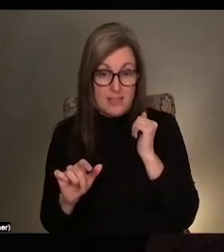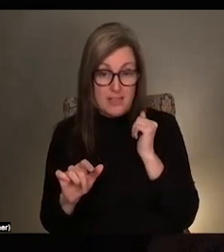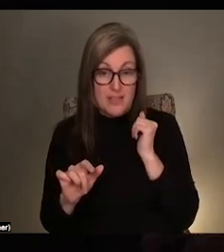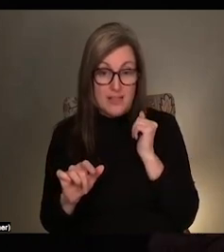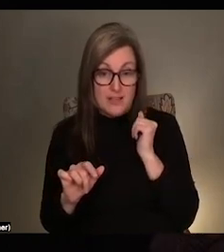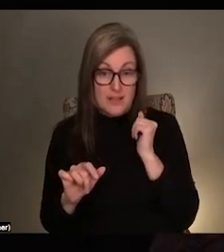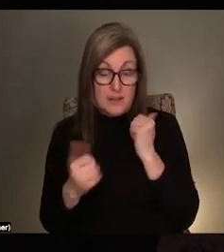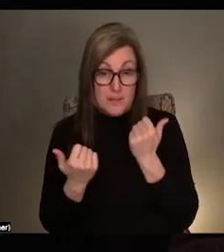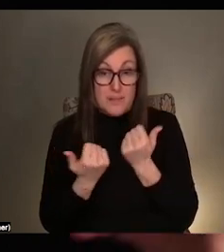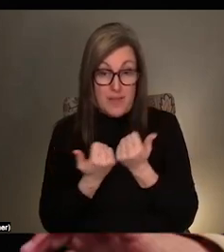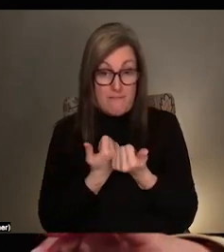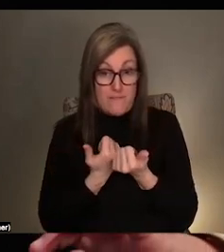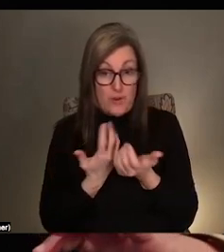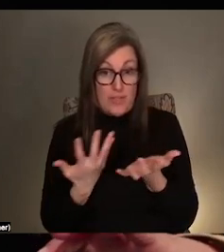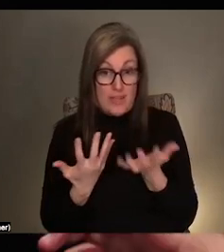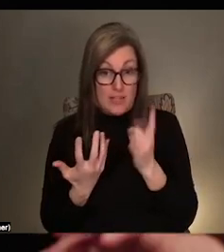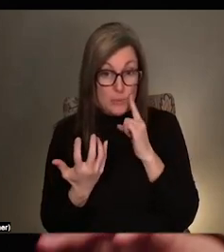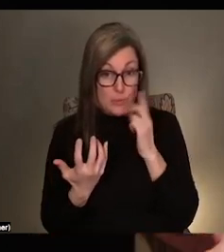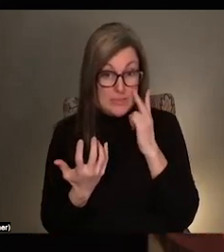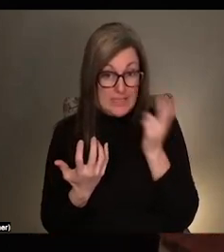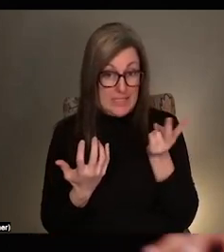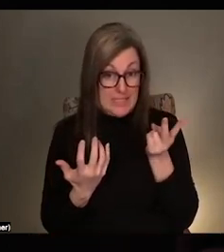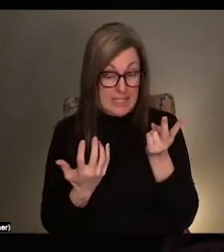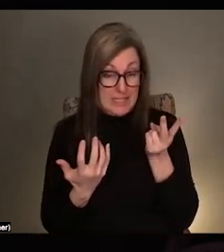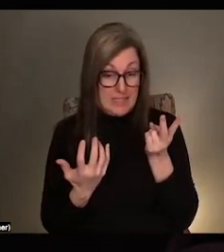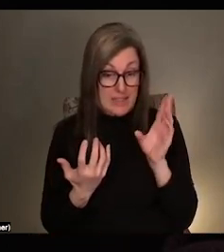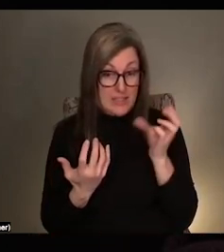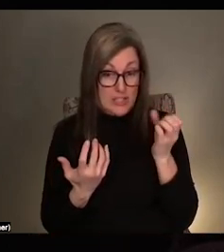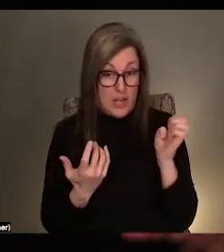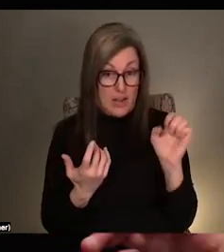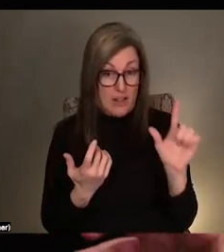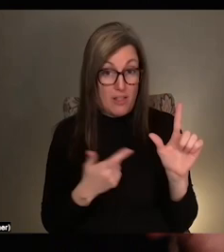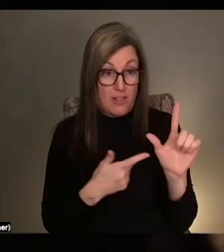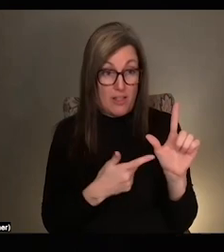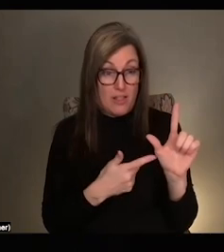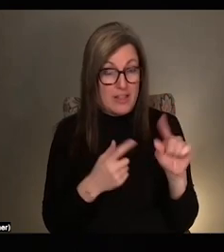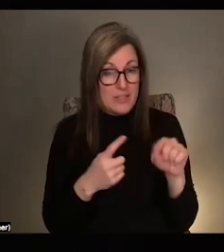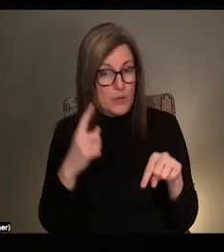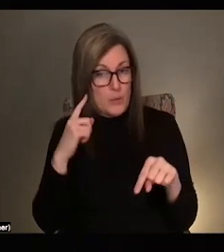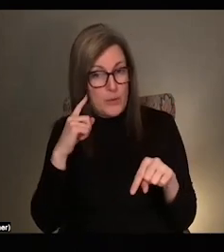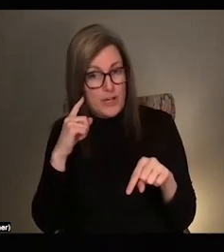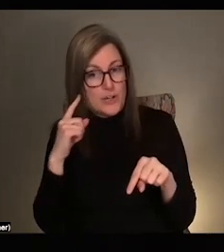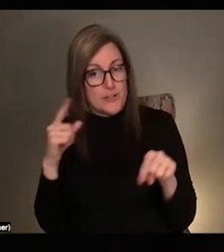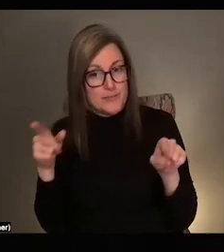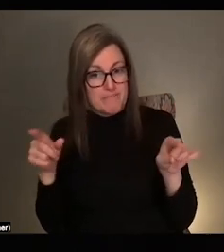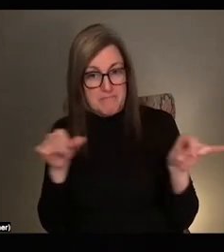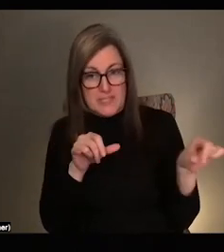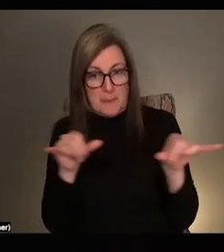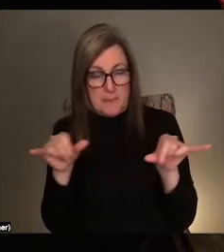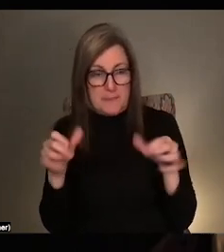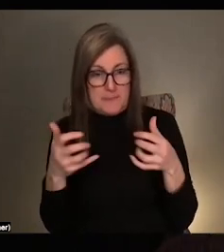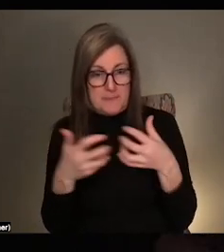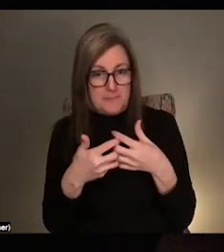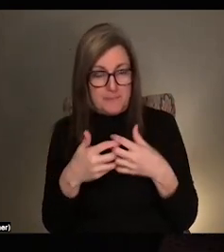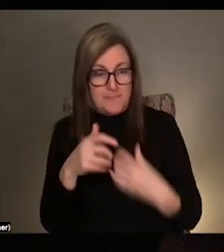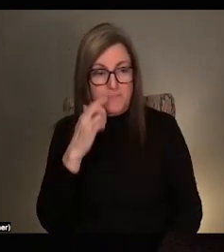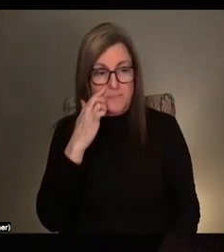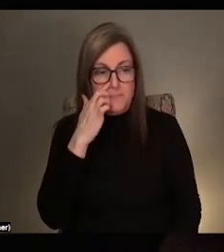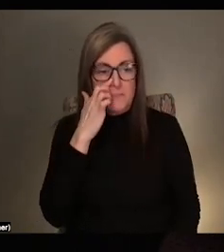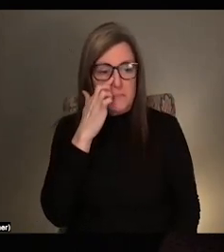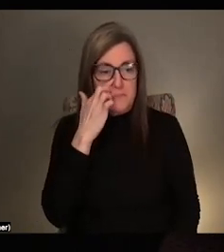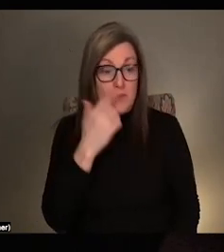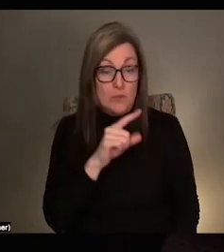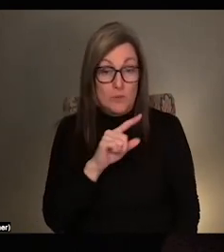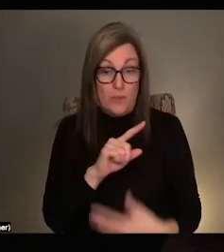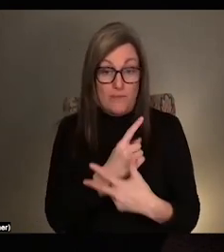is everything that you see in the channels is exactly what you hear. So the first channel basically